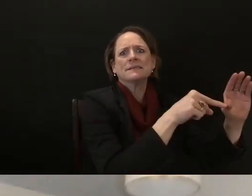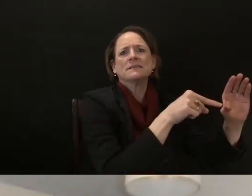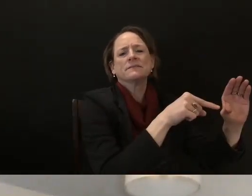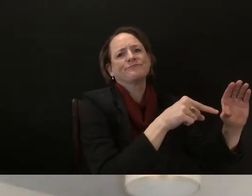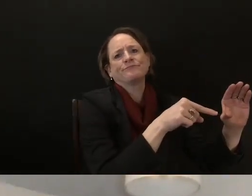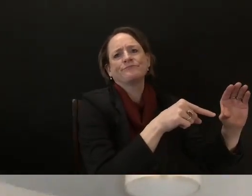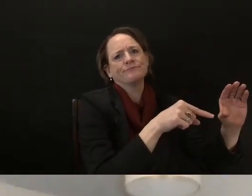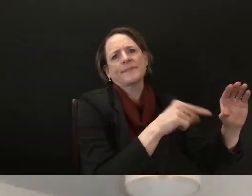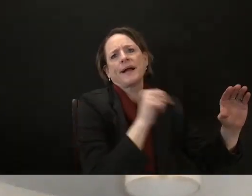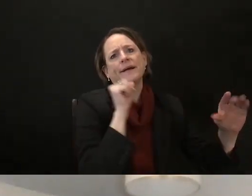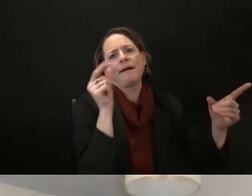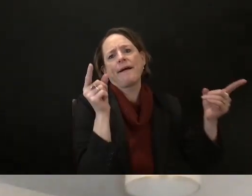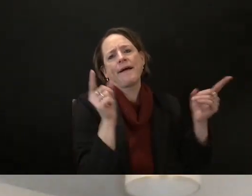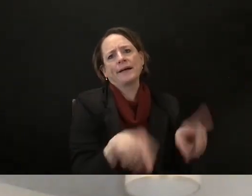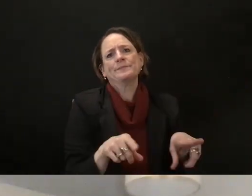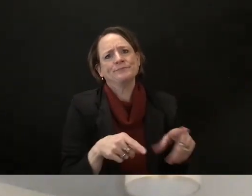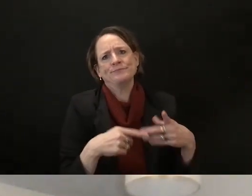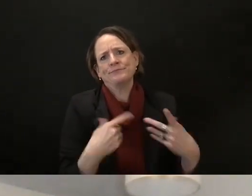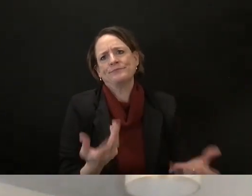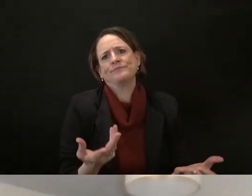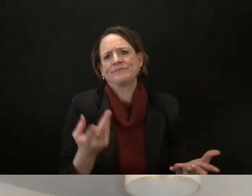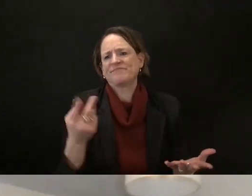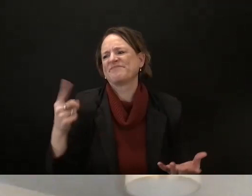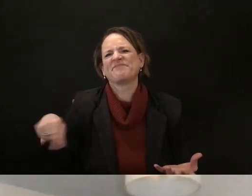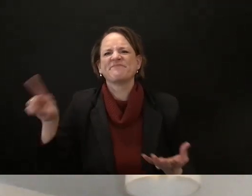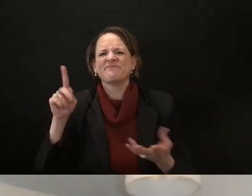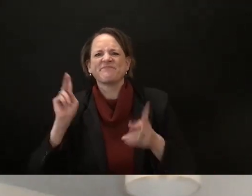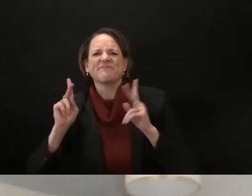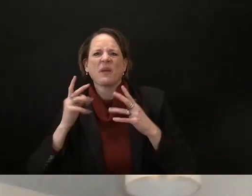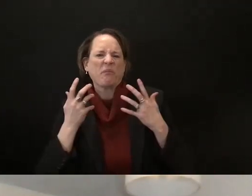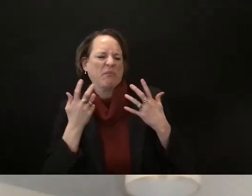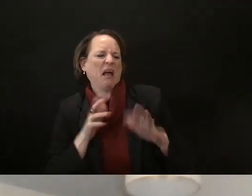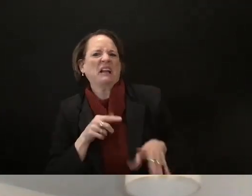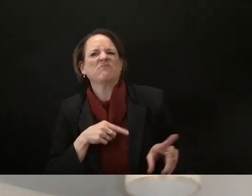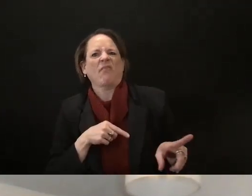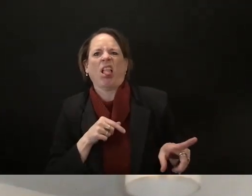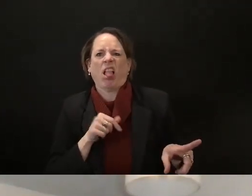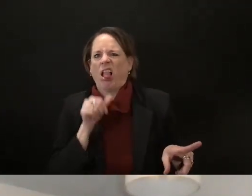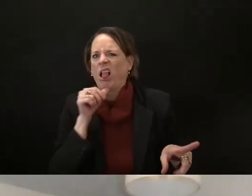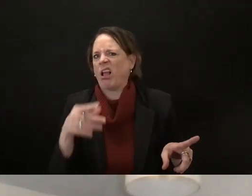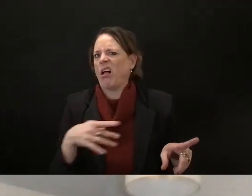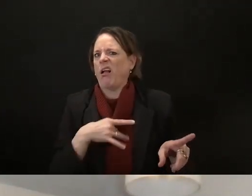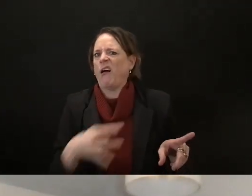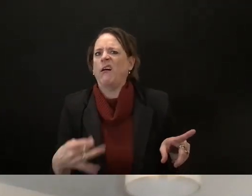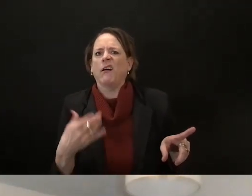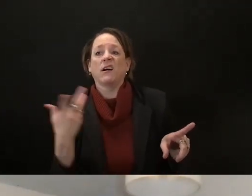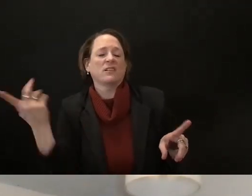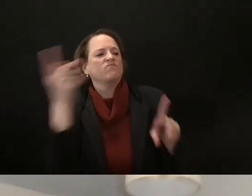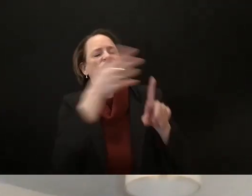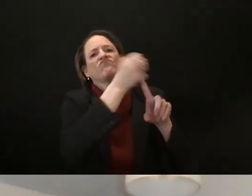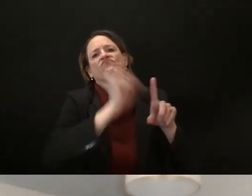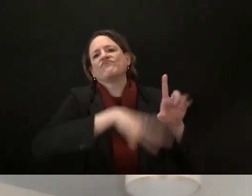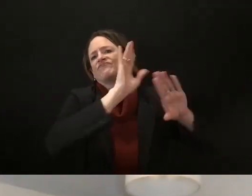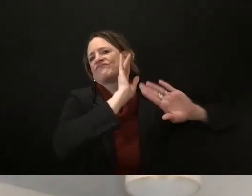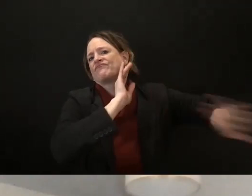like or believe in rtas and uh they repealed all the rta policies and laws so it's something